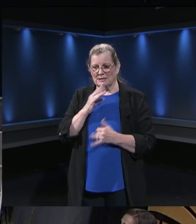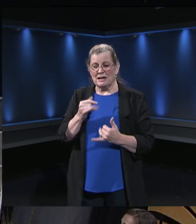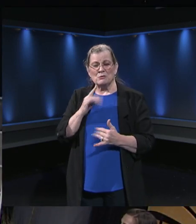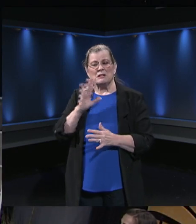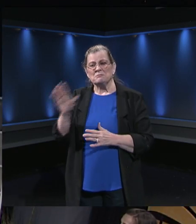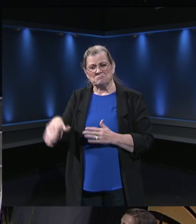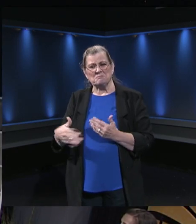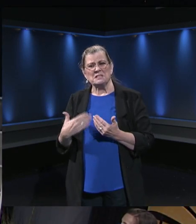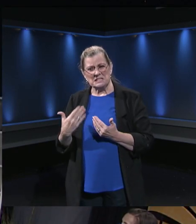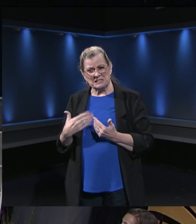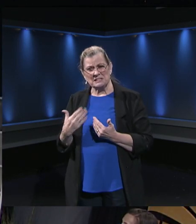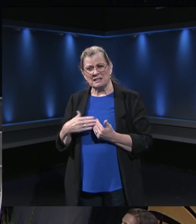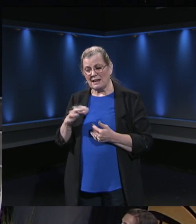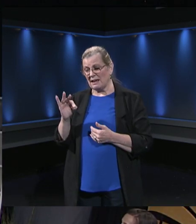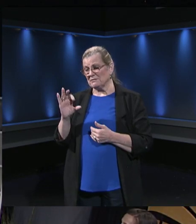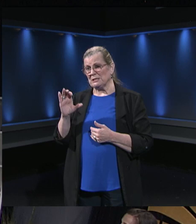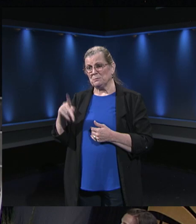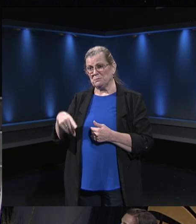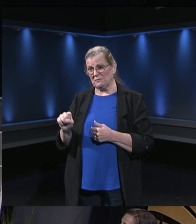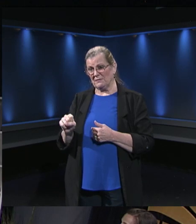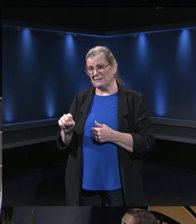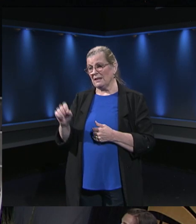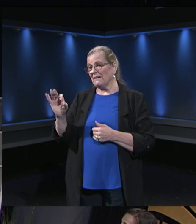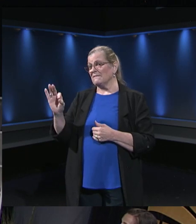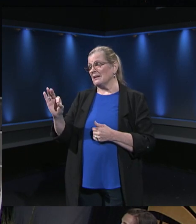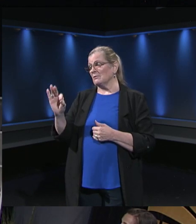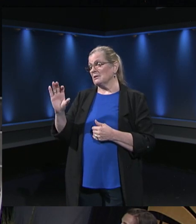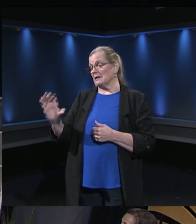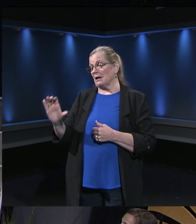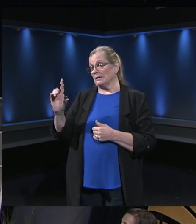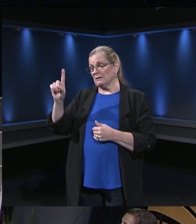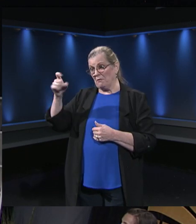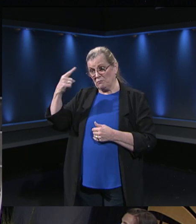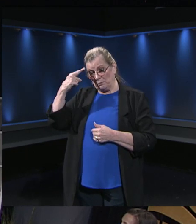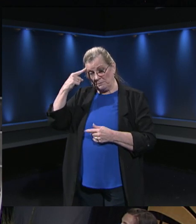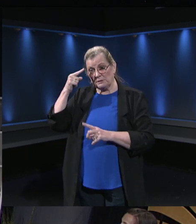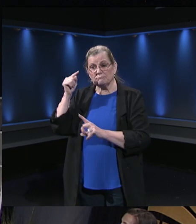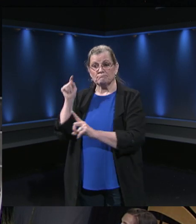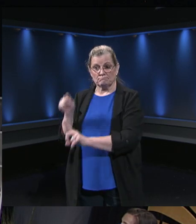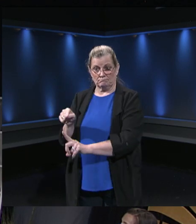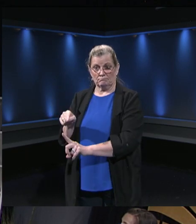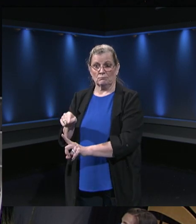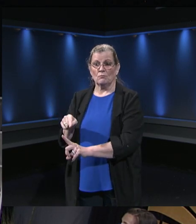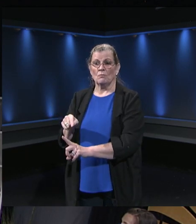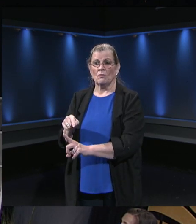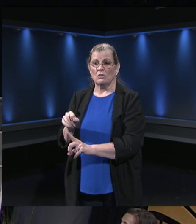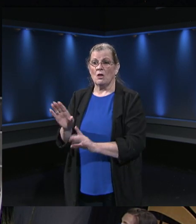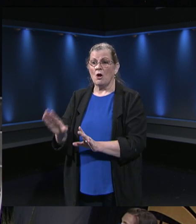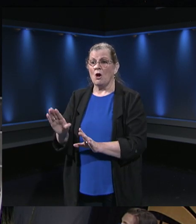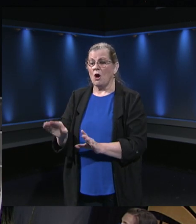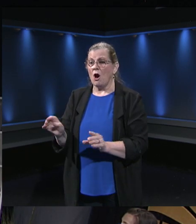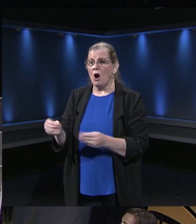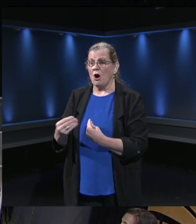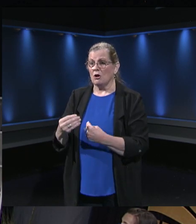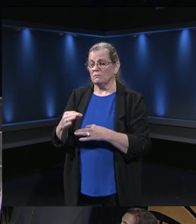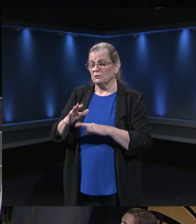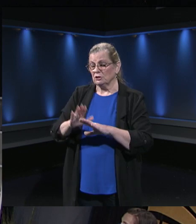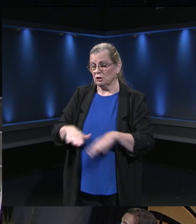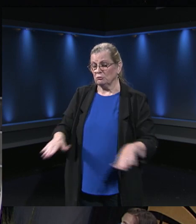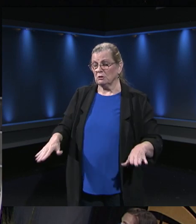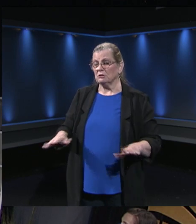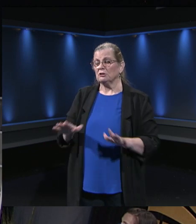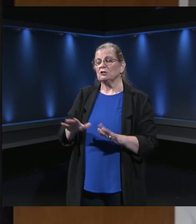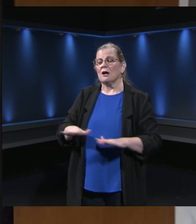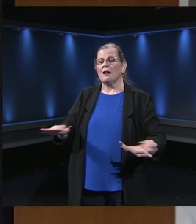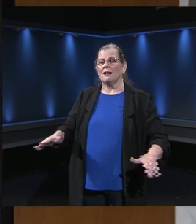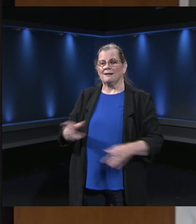County government website and I would search in the top box Office for Children or Child Care and it will be the first thing that pops up. And it's